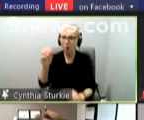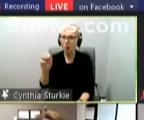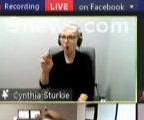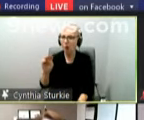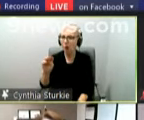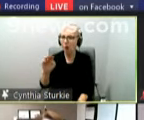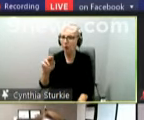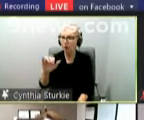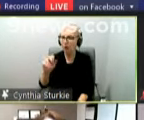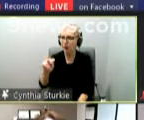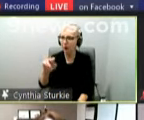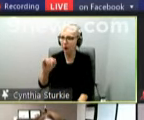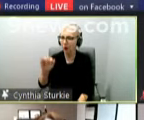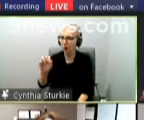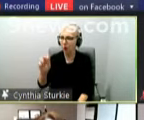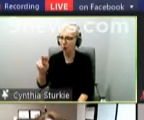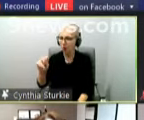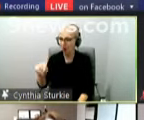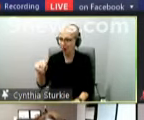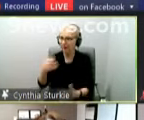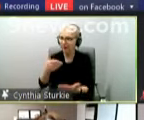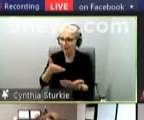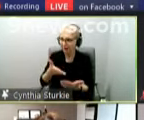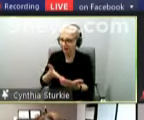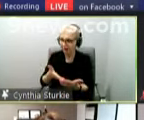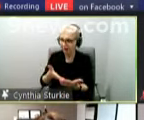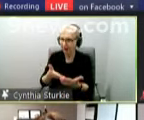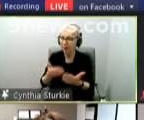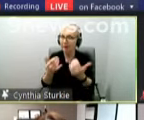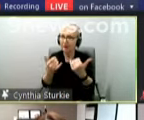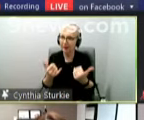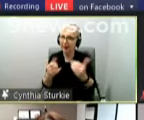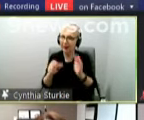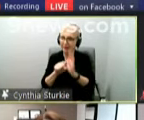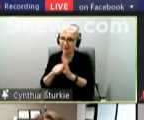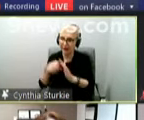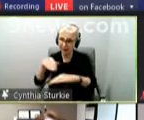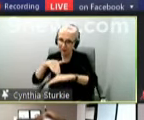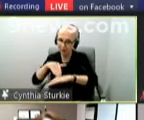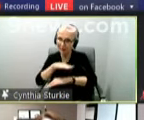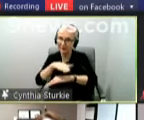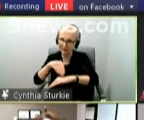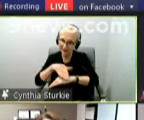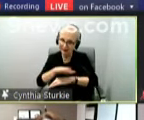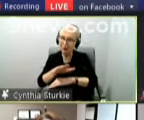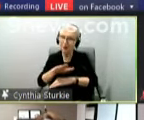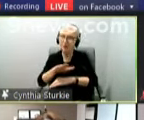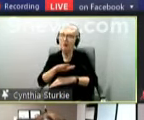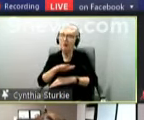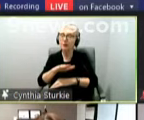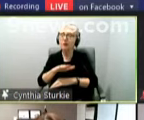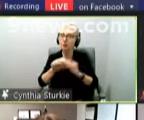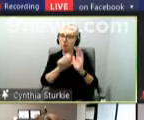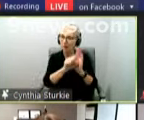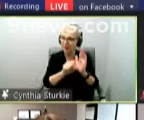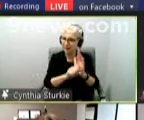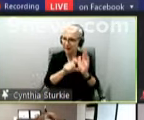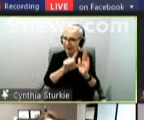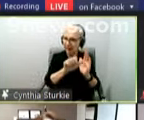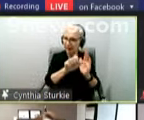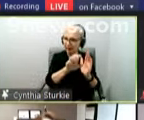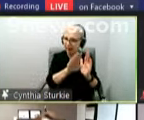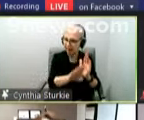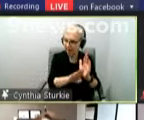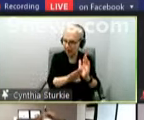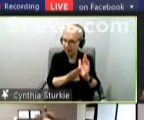The vast majority of samples in Colorado are now being forwarded on to this laboratory or others in order to sequence, based on public health order 2033